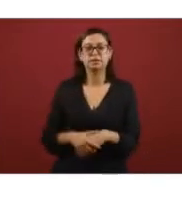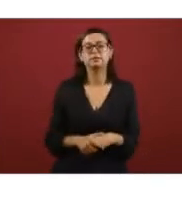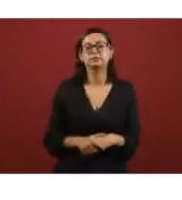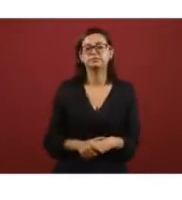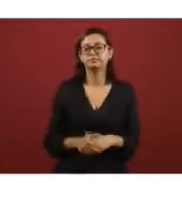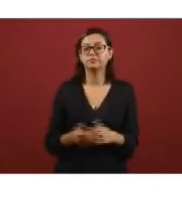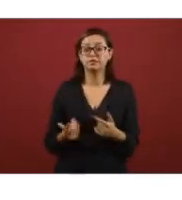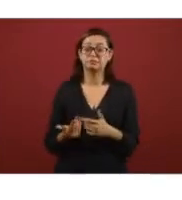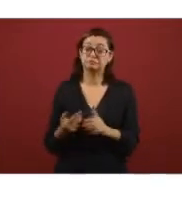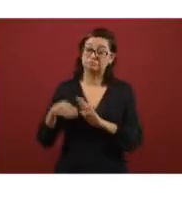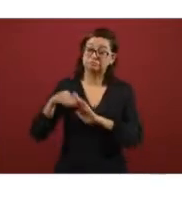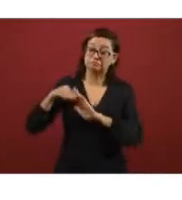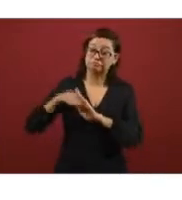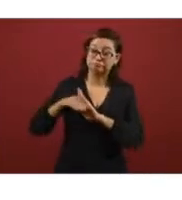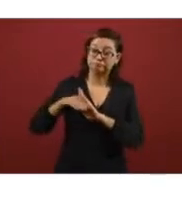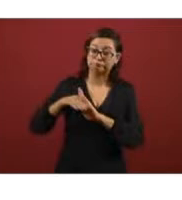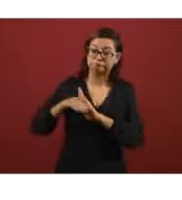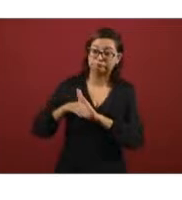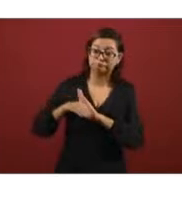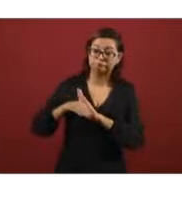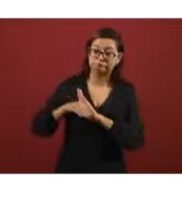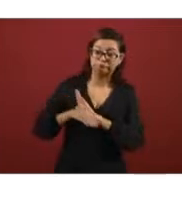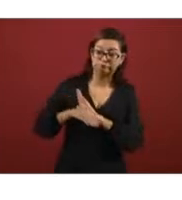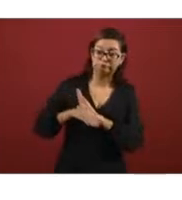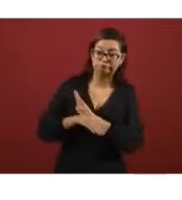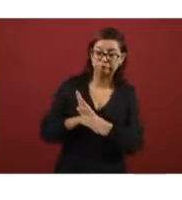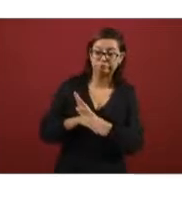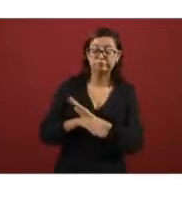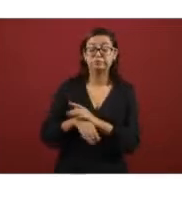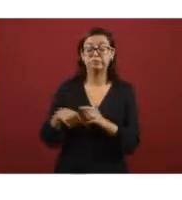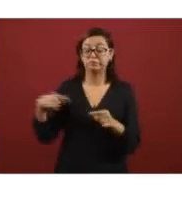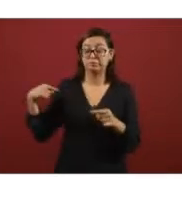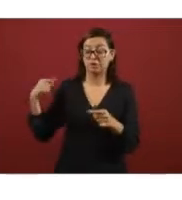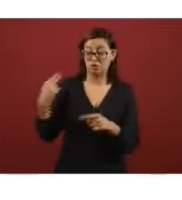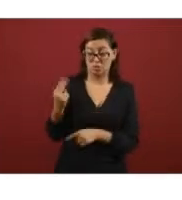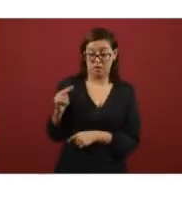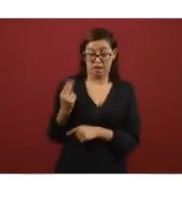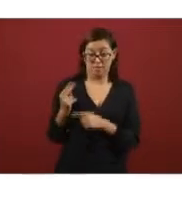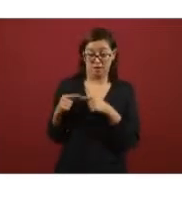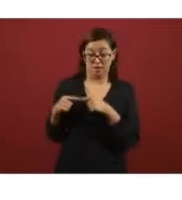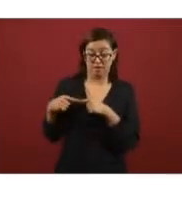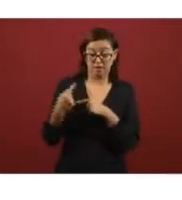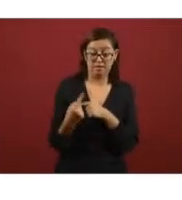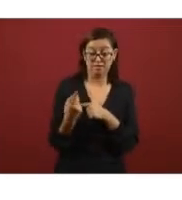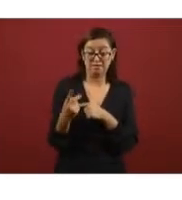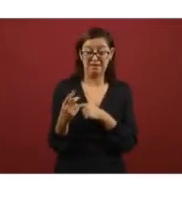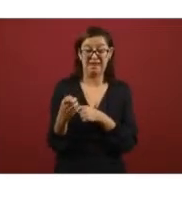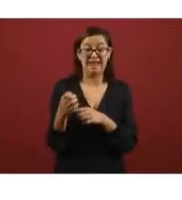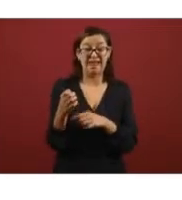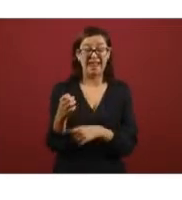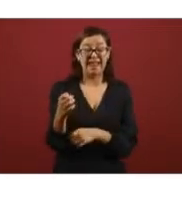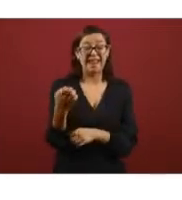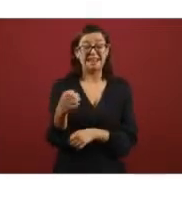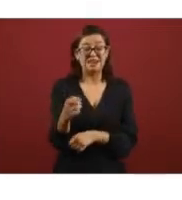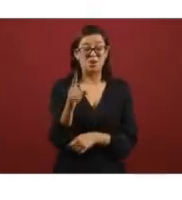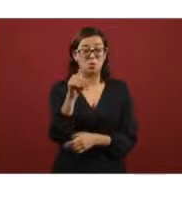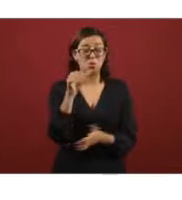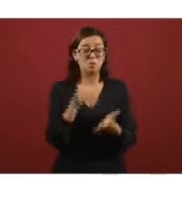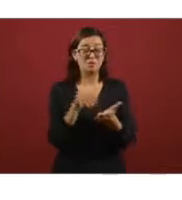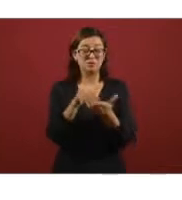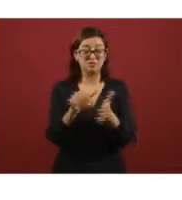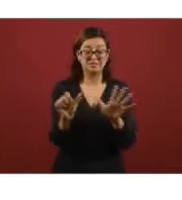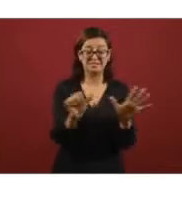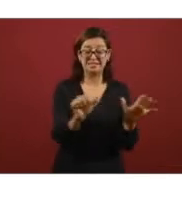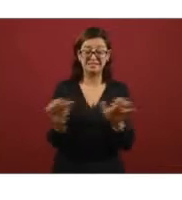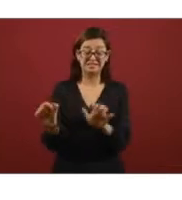perils they had a very strong decline and in January we were